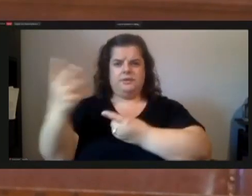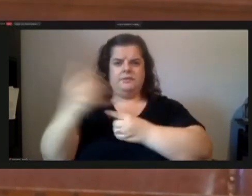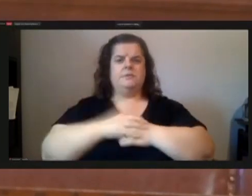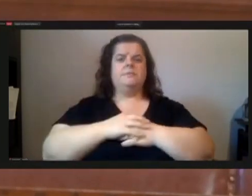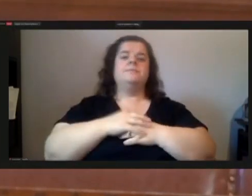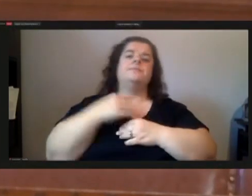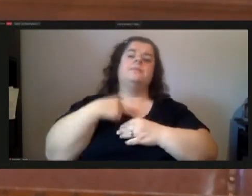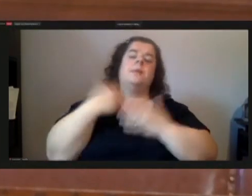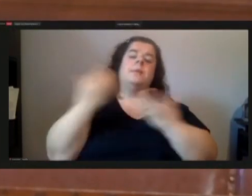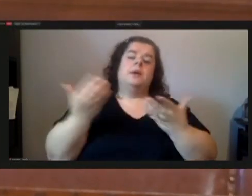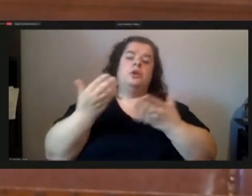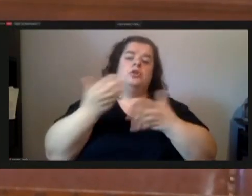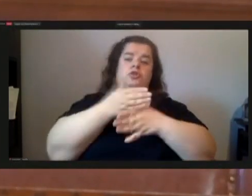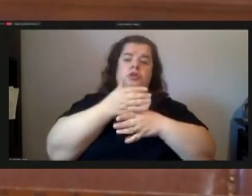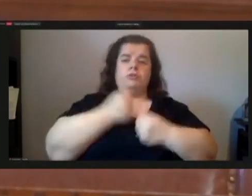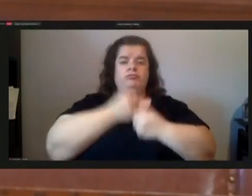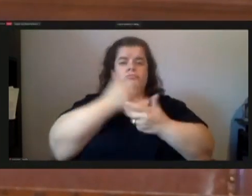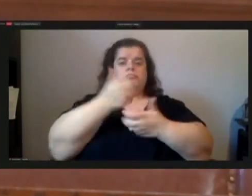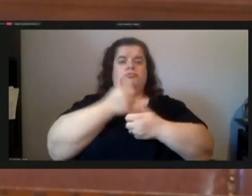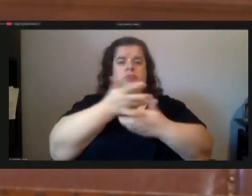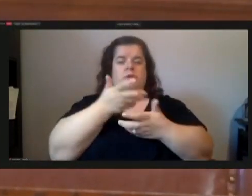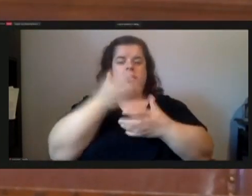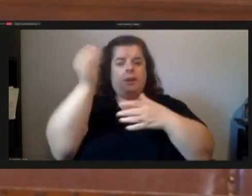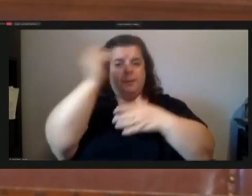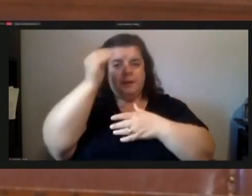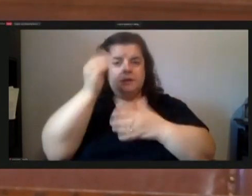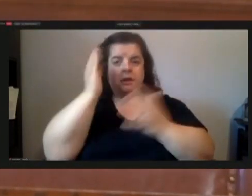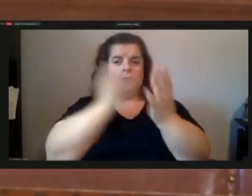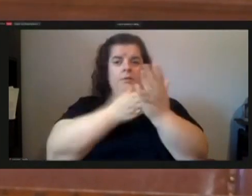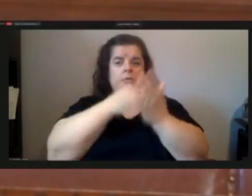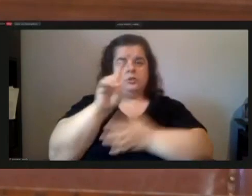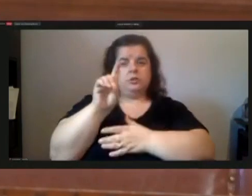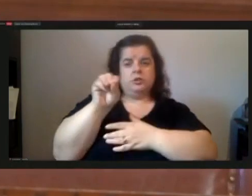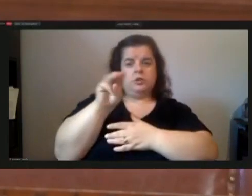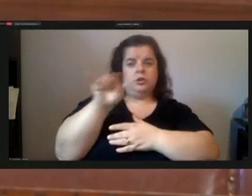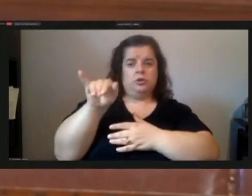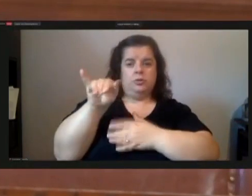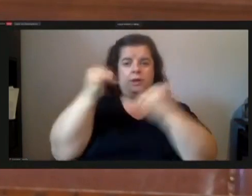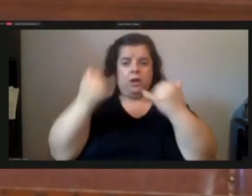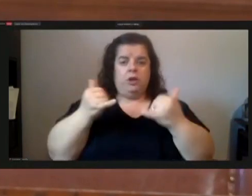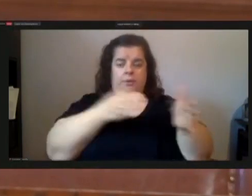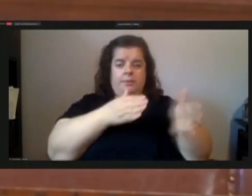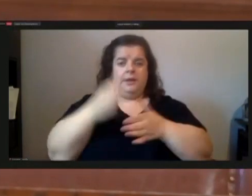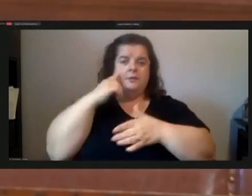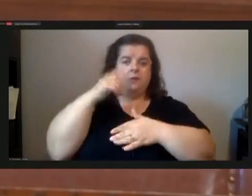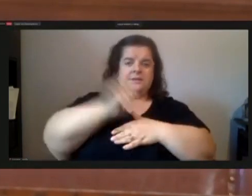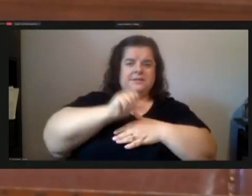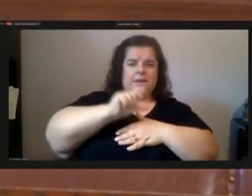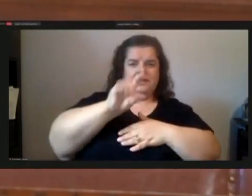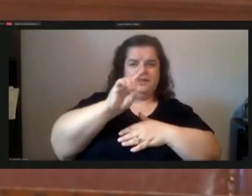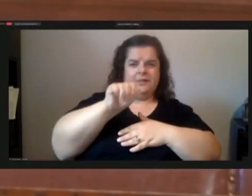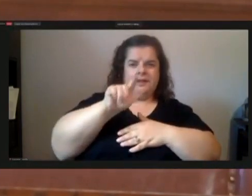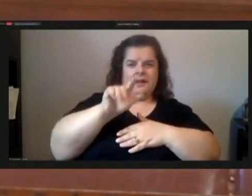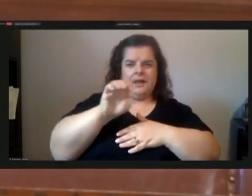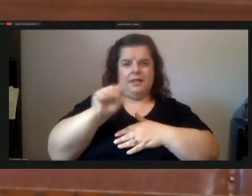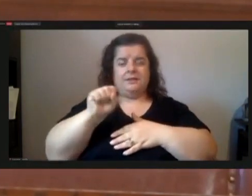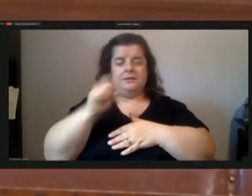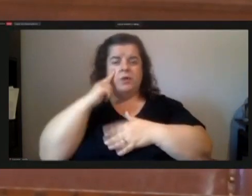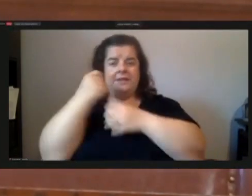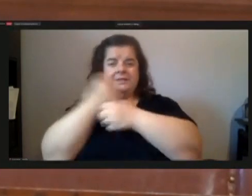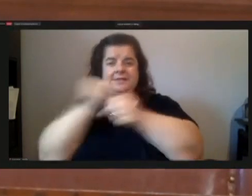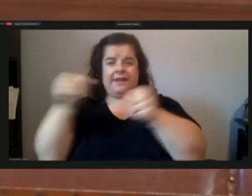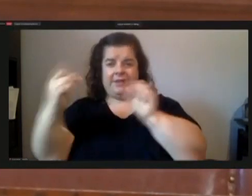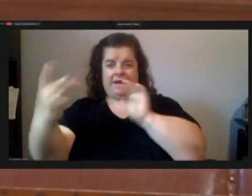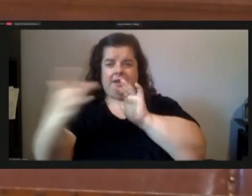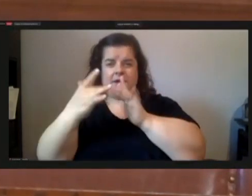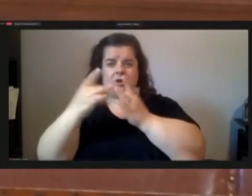overwhelming voice of my neighbors who oppose domi's current plans for the south dallas forbes avenue beachwood boulevard safe connections project this project